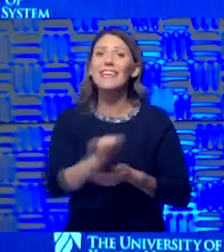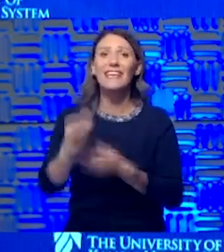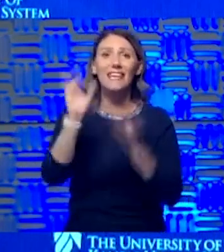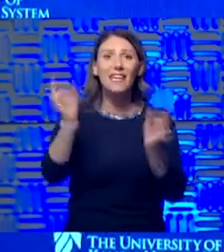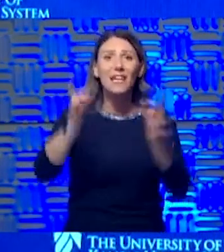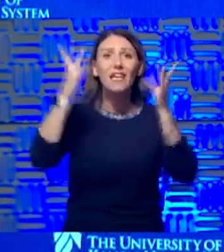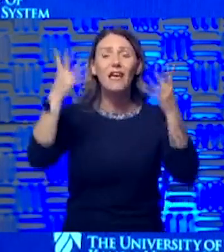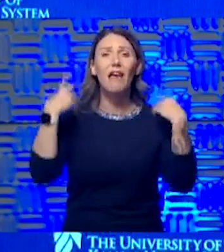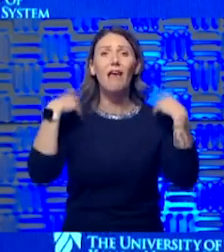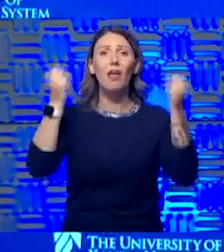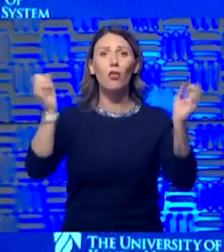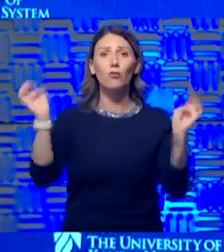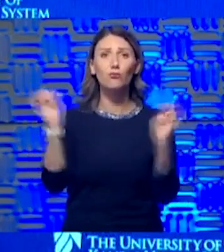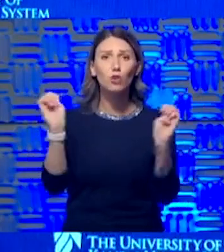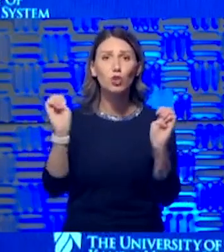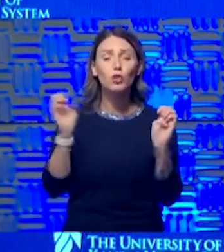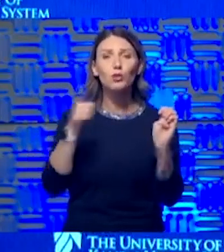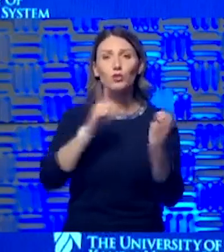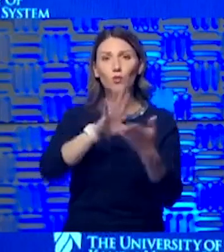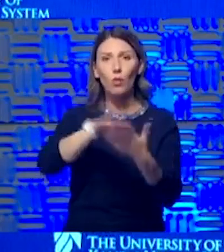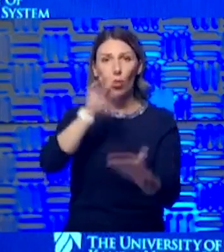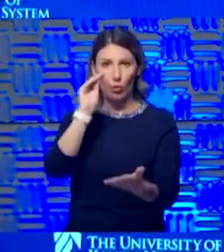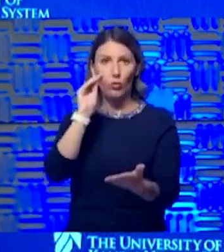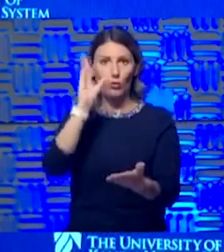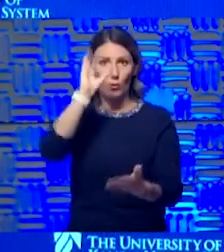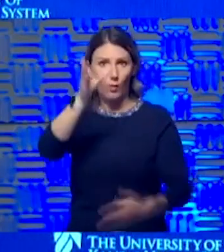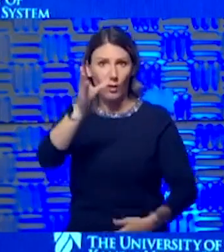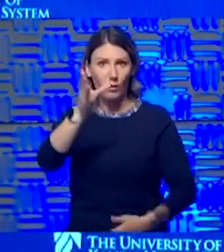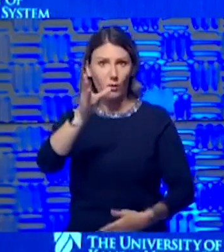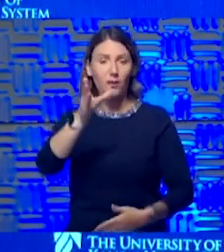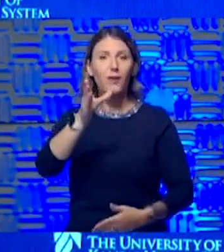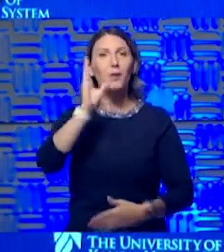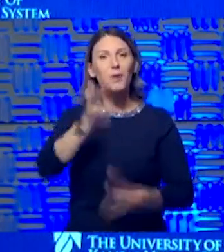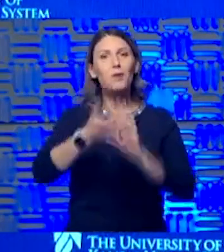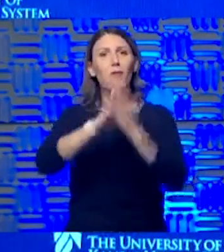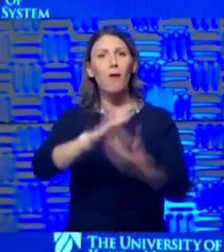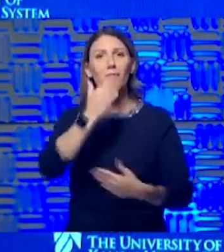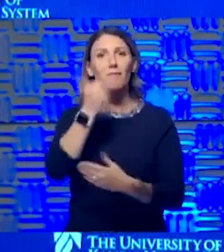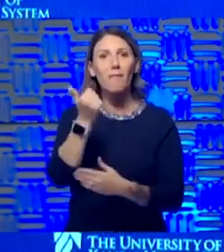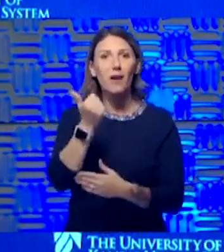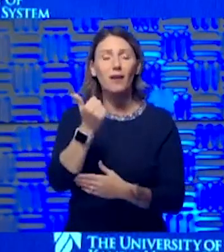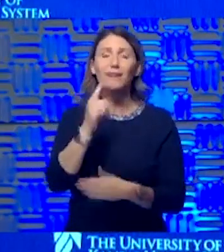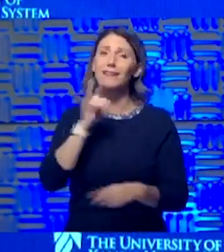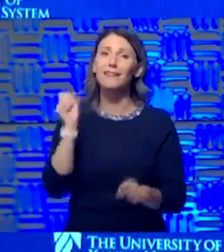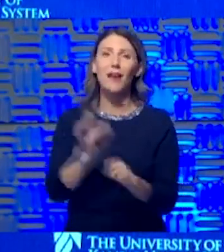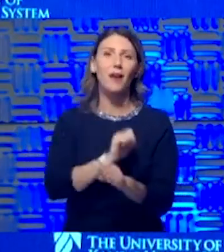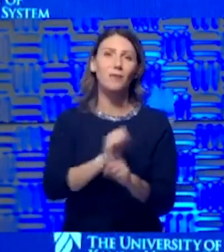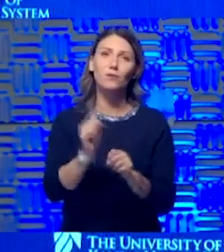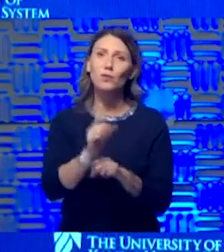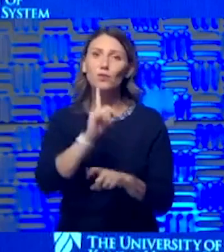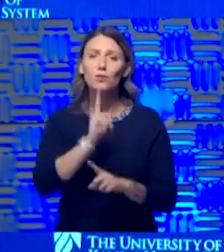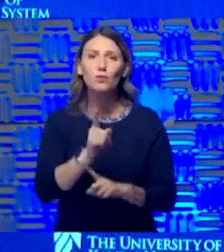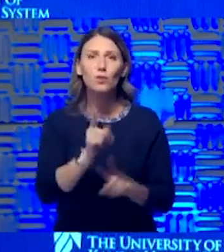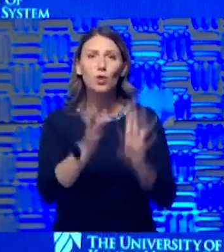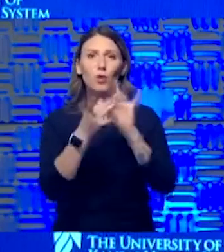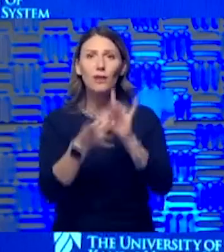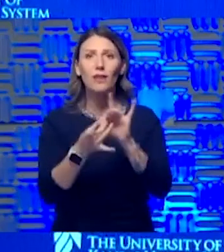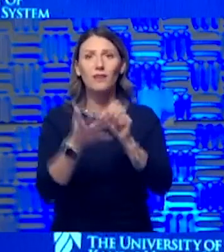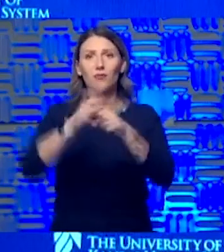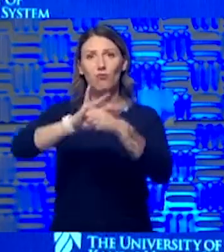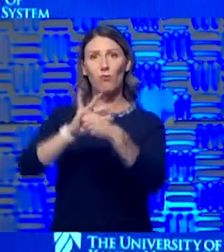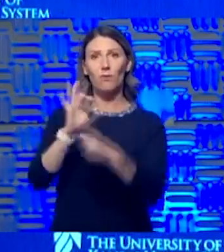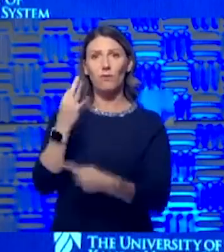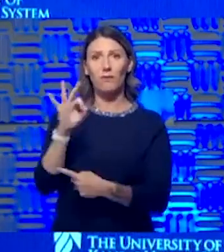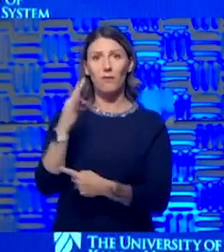health emergency, there are things that you learn and that makes you better. And I think that is absolutely true around COVID-19.